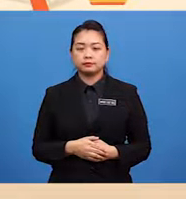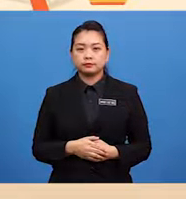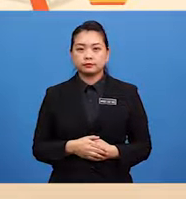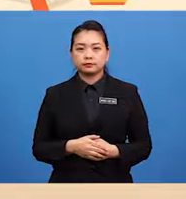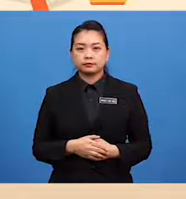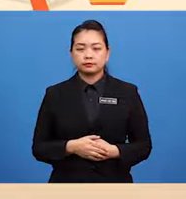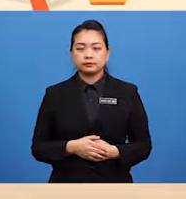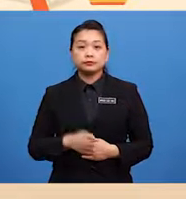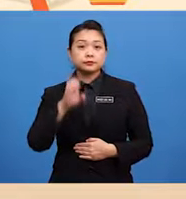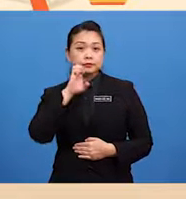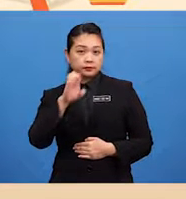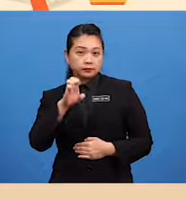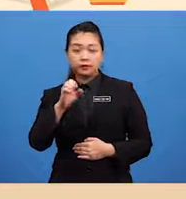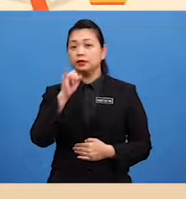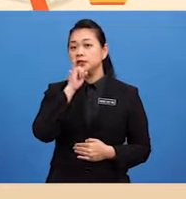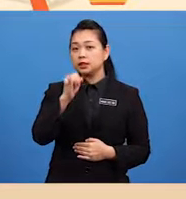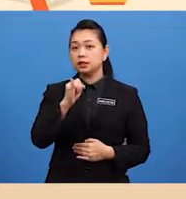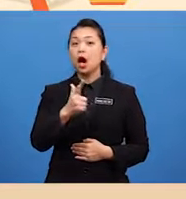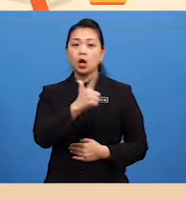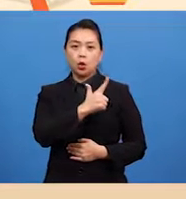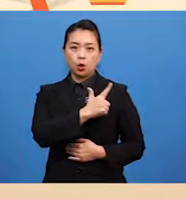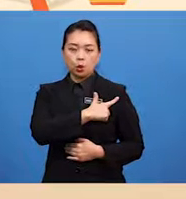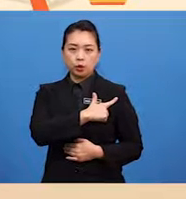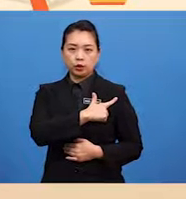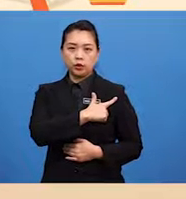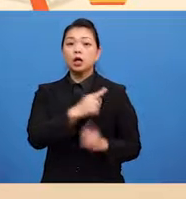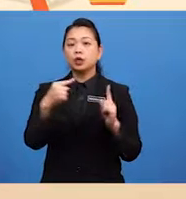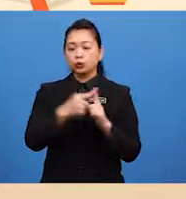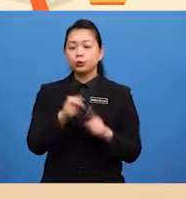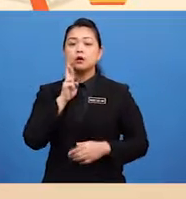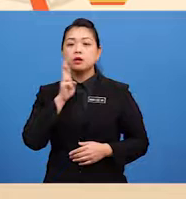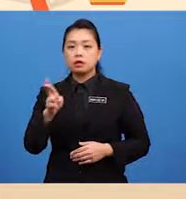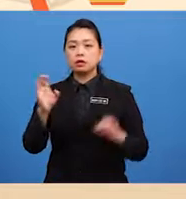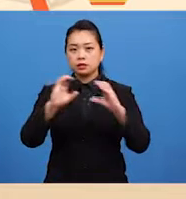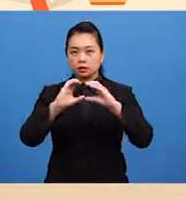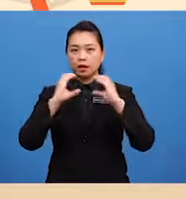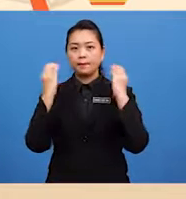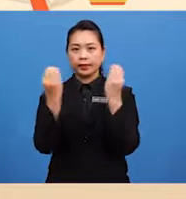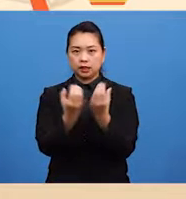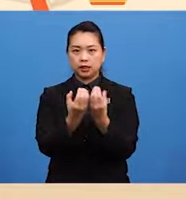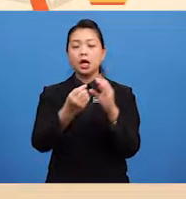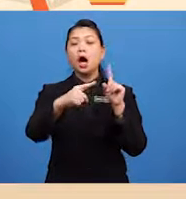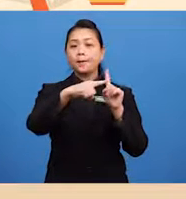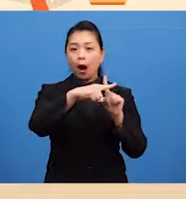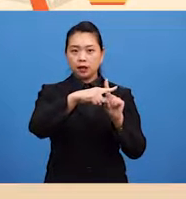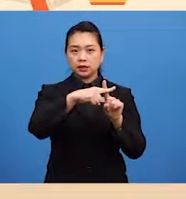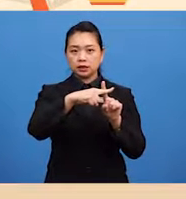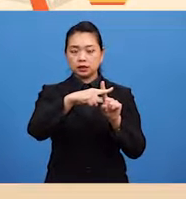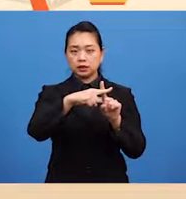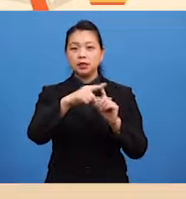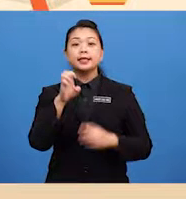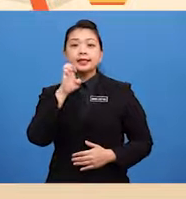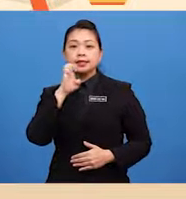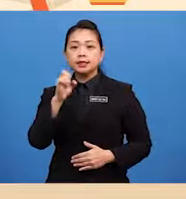She is loyal to her company Positive She